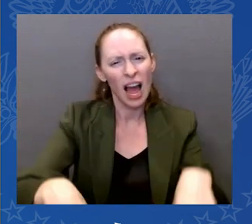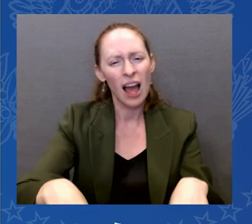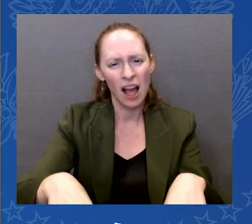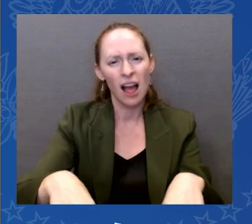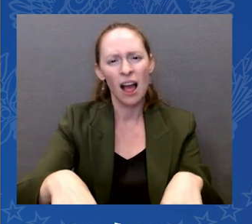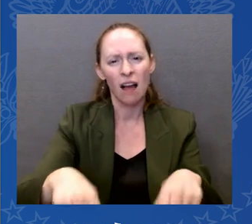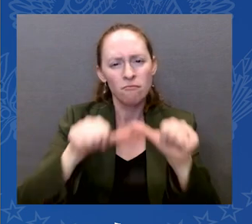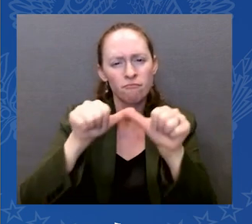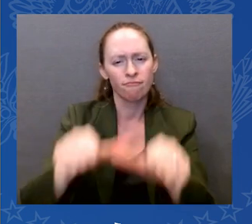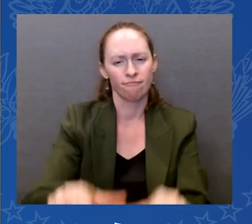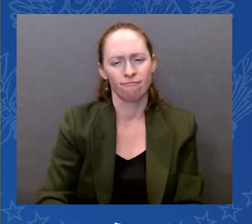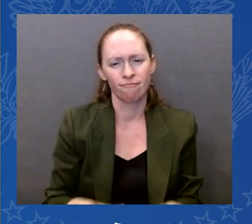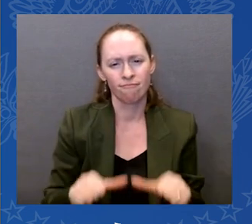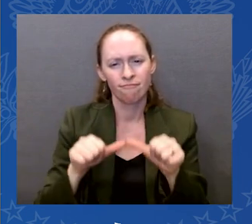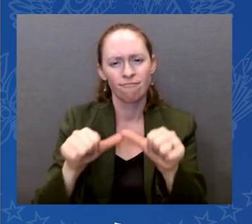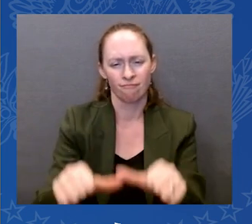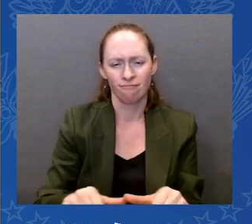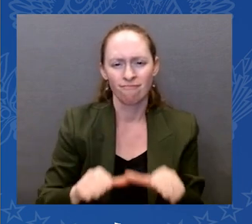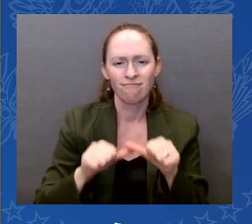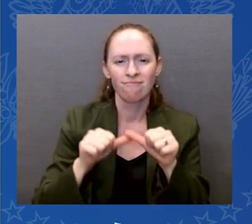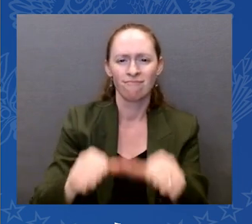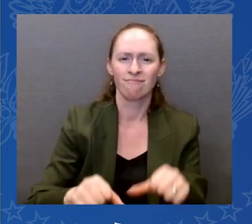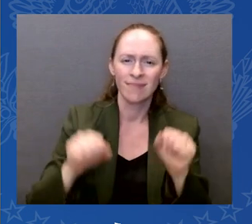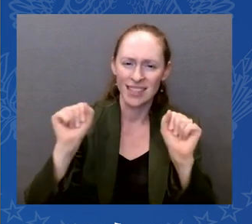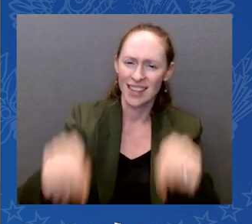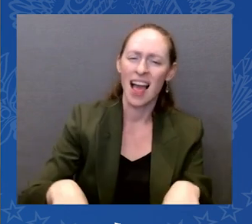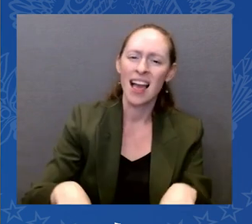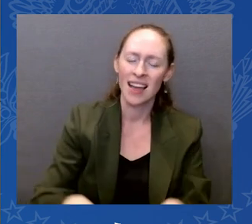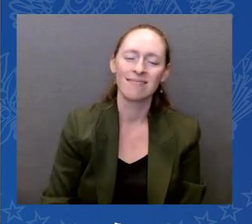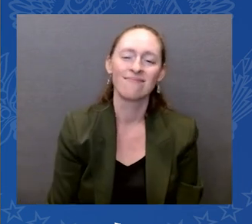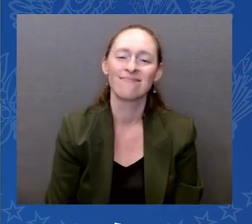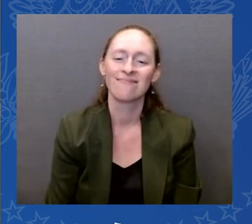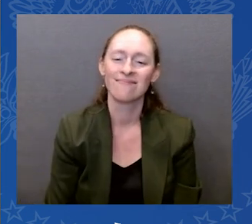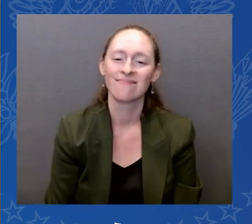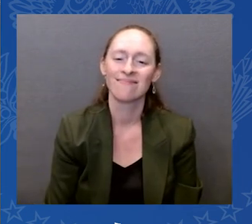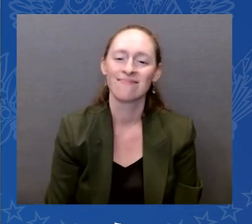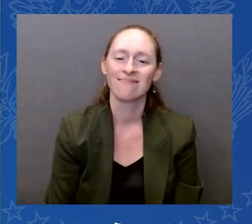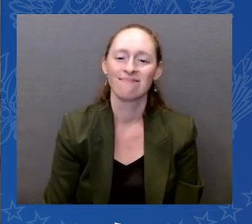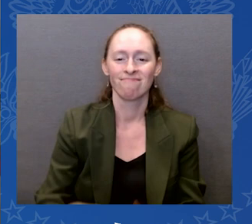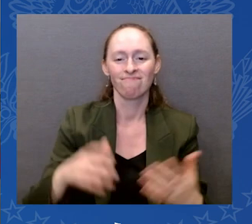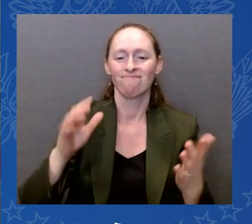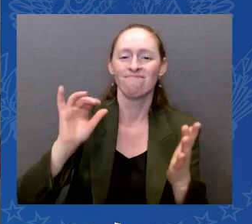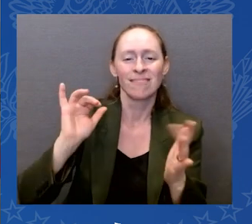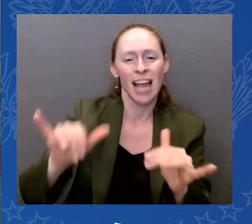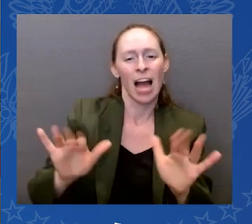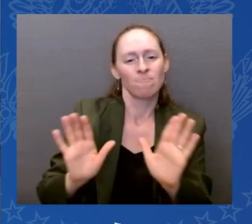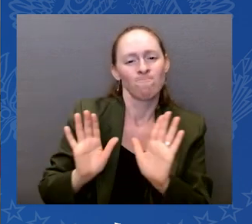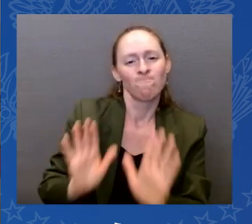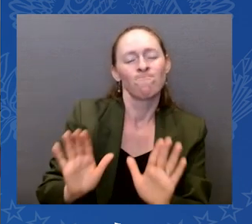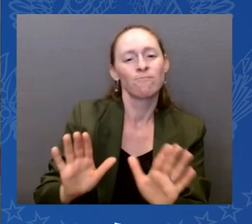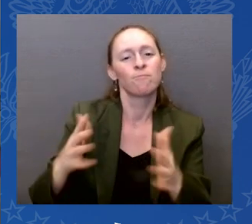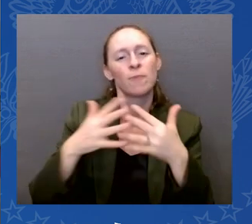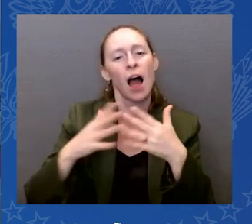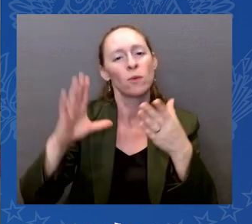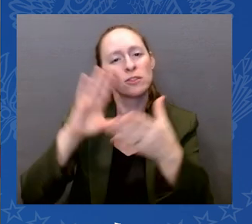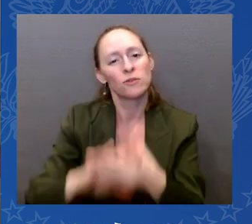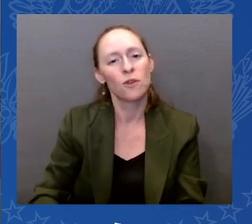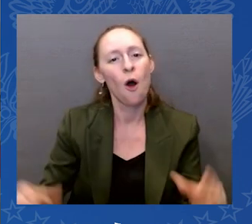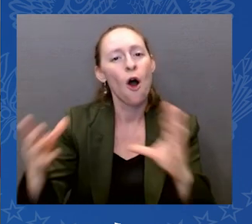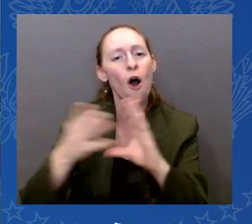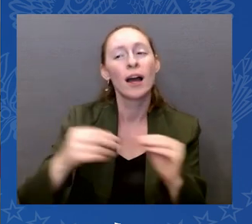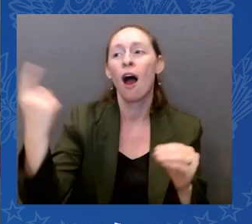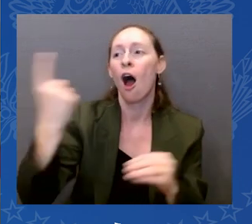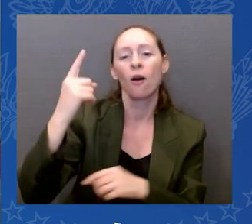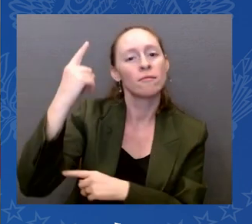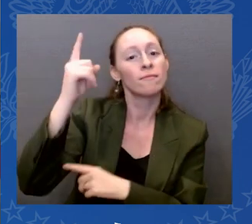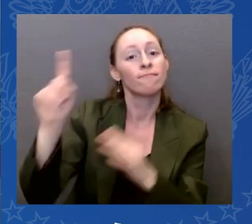strength of achieving our dreams. I know it's been really a hard few years, but I stand here today more optimistic about the